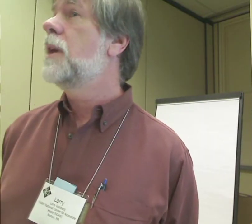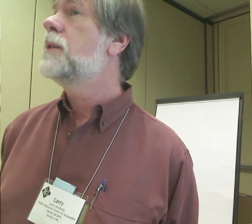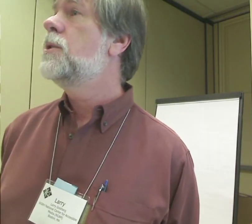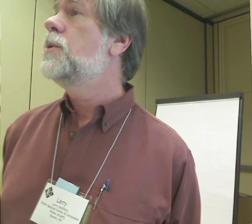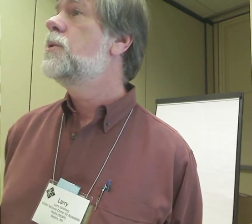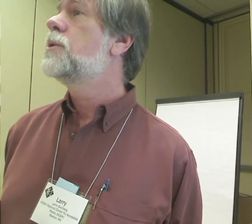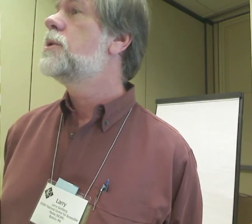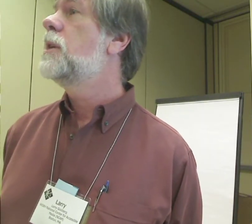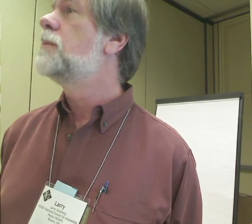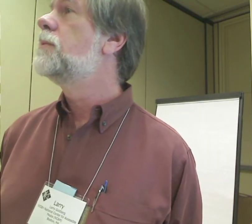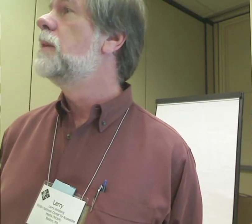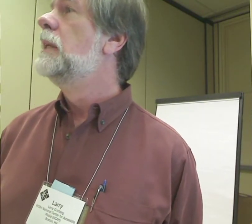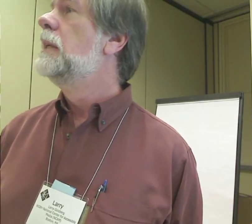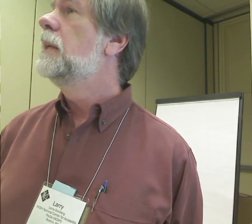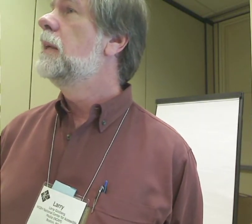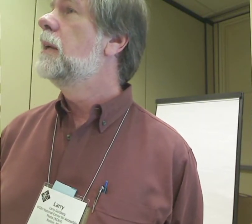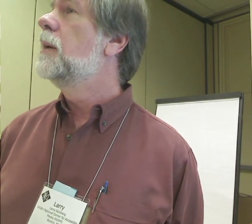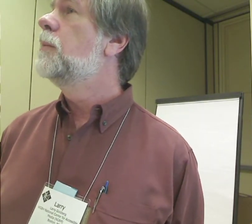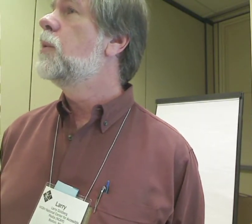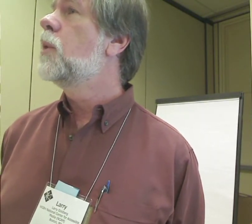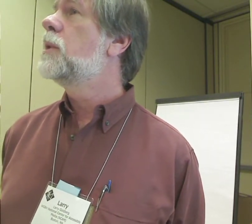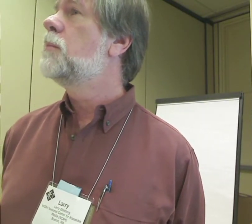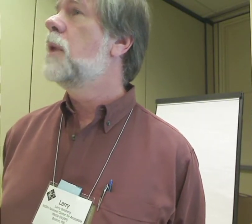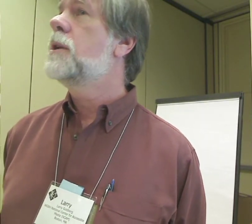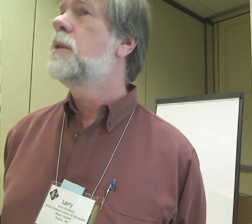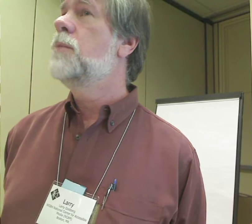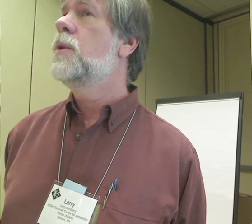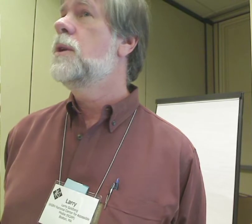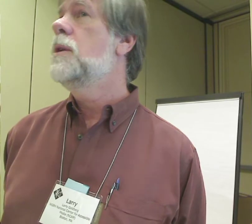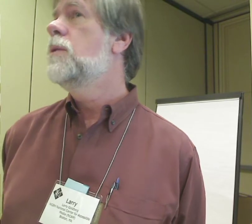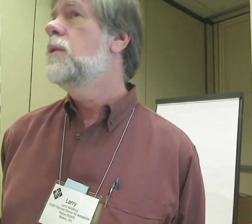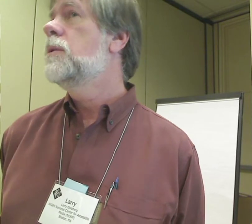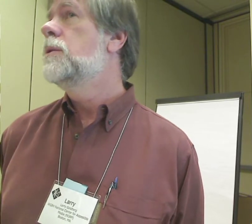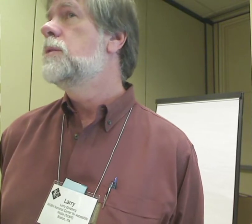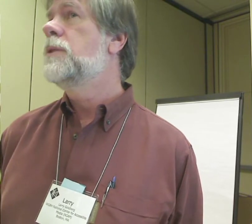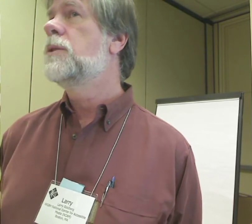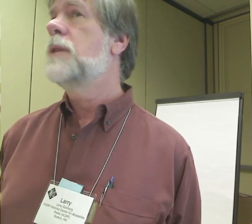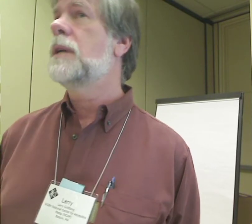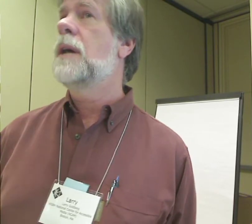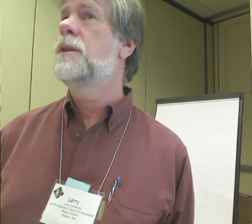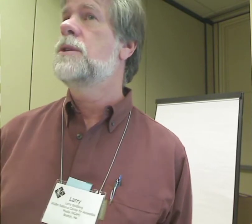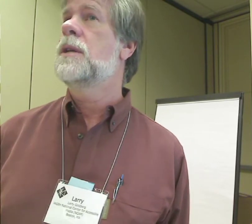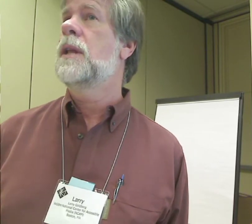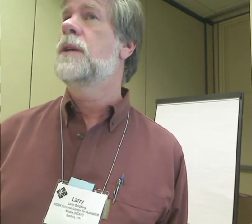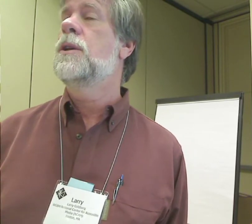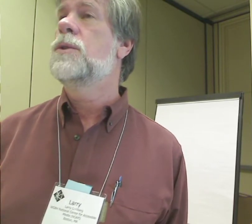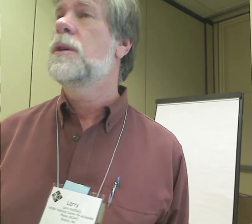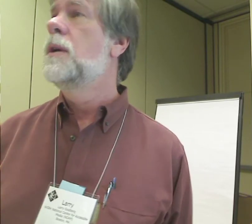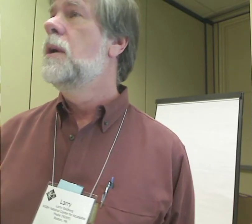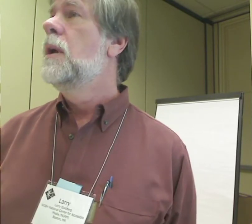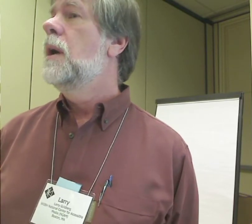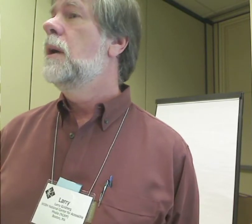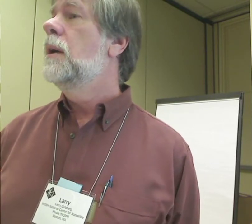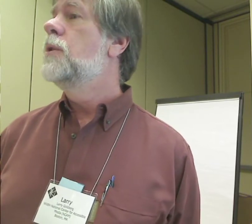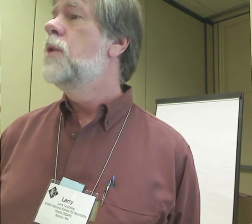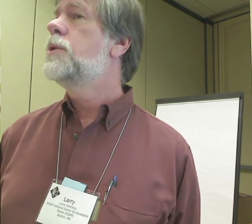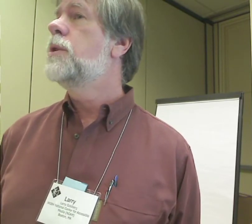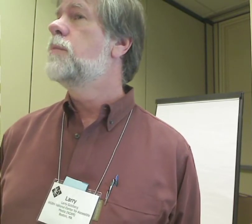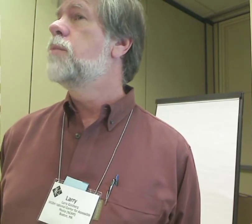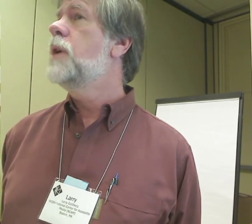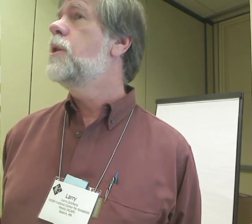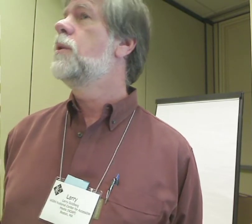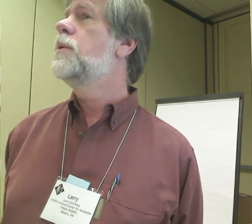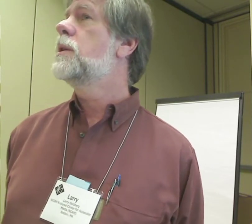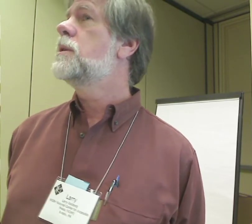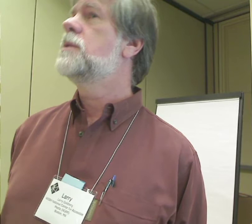device that you like to use yourself. If you work with the blind community, you know that there's special technologies they like using. The